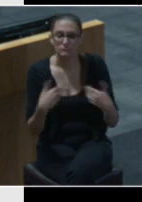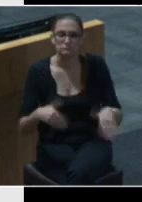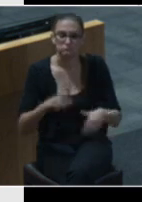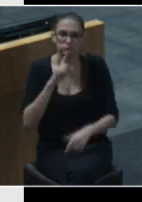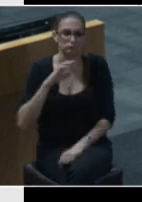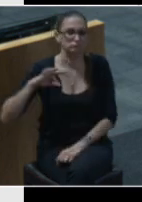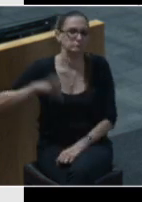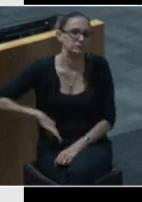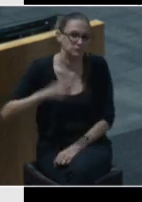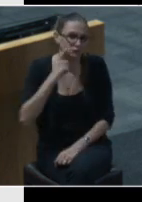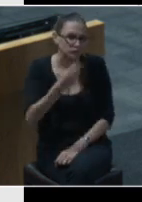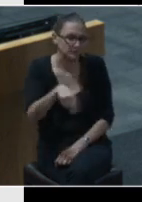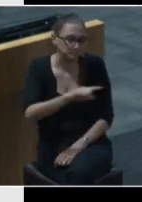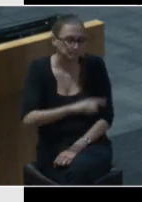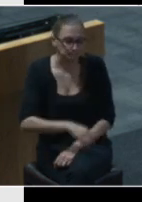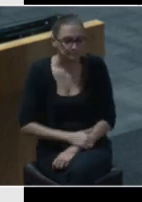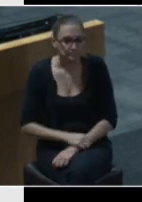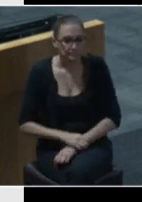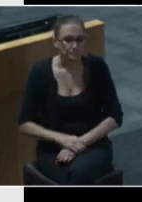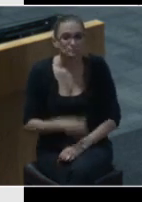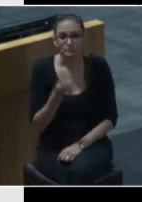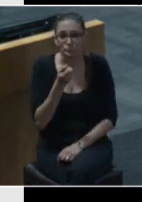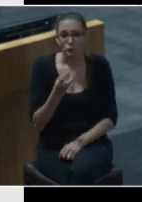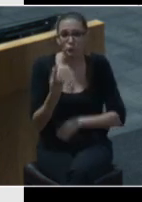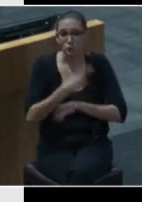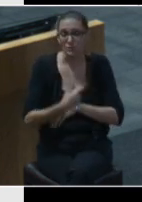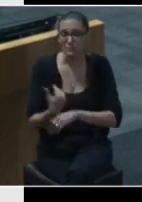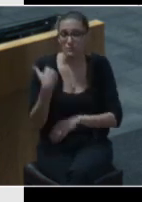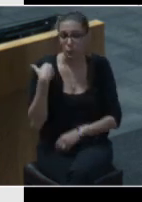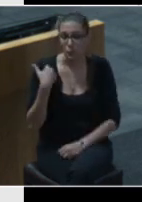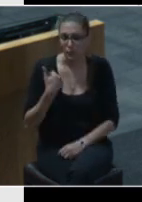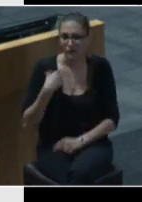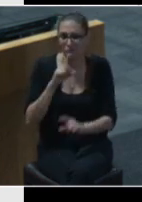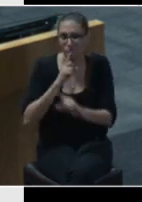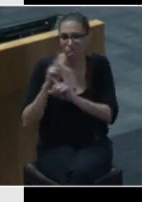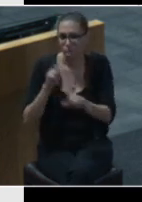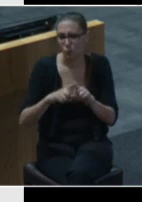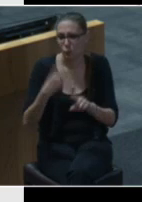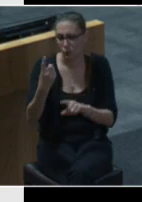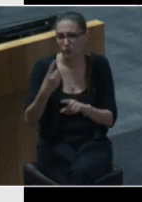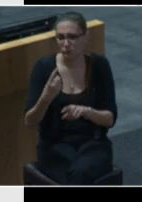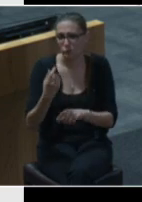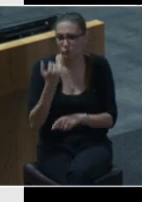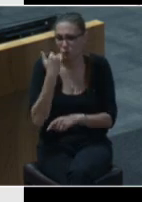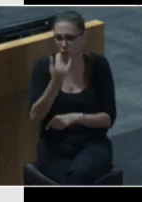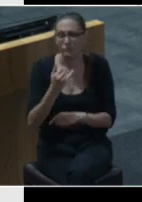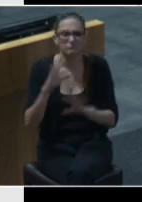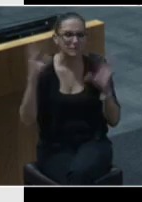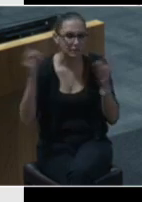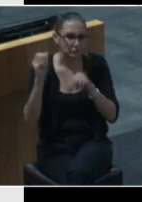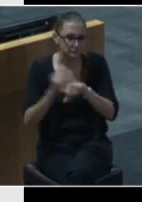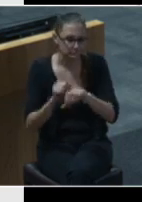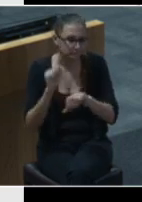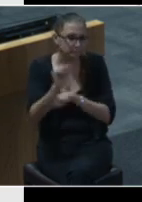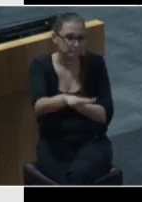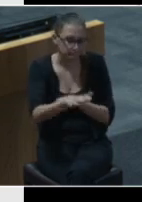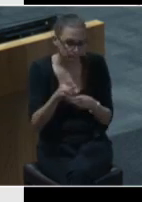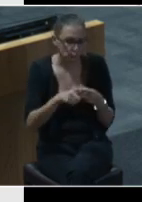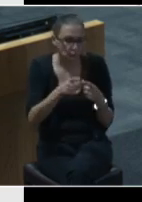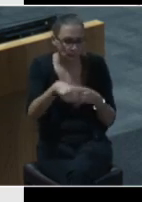for them um a few days ago i had a responded to a call it was an ambulance sent out initially